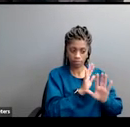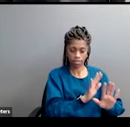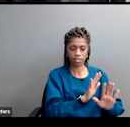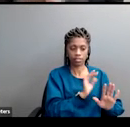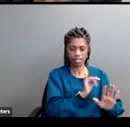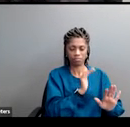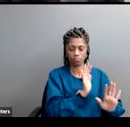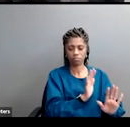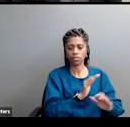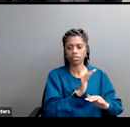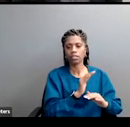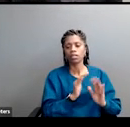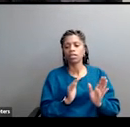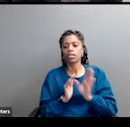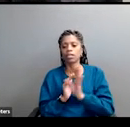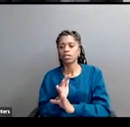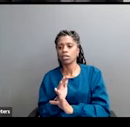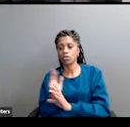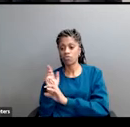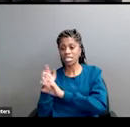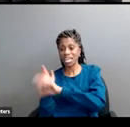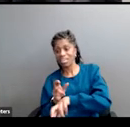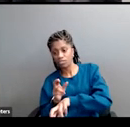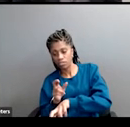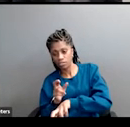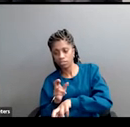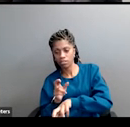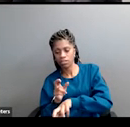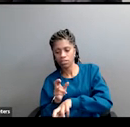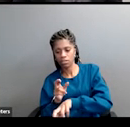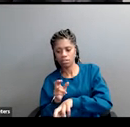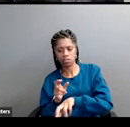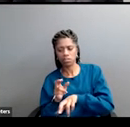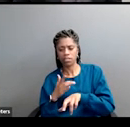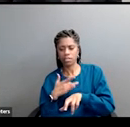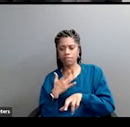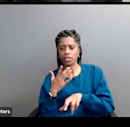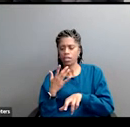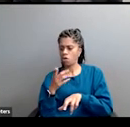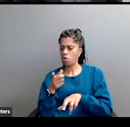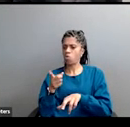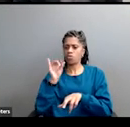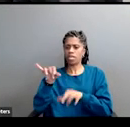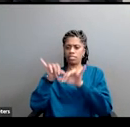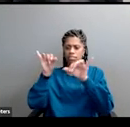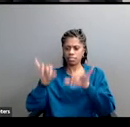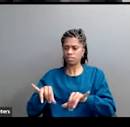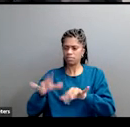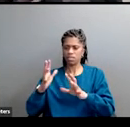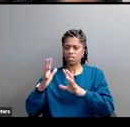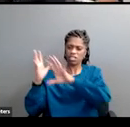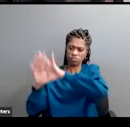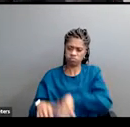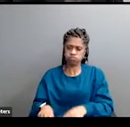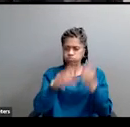in contrast are willing to tear down major social institutions want to